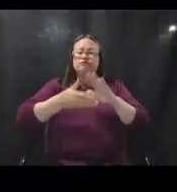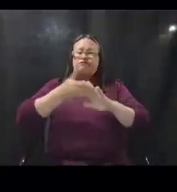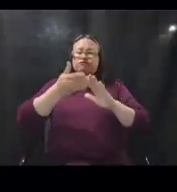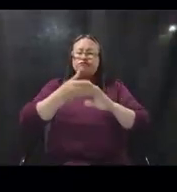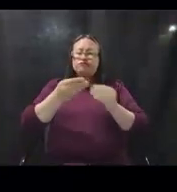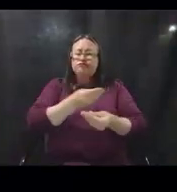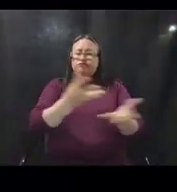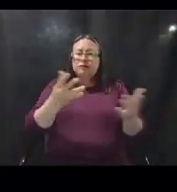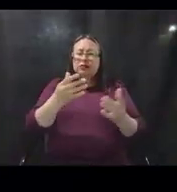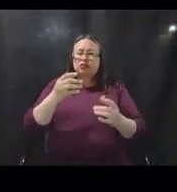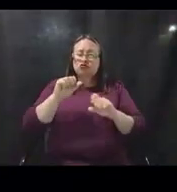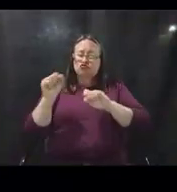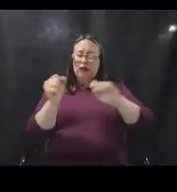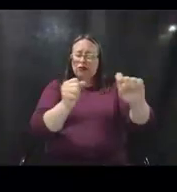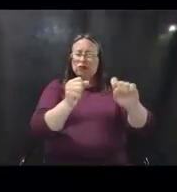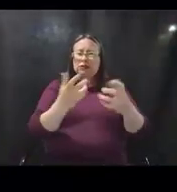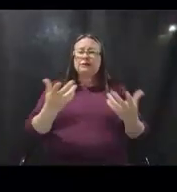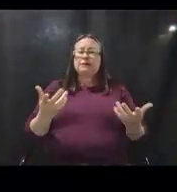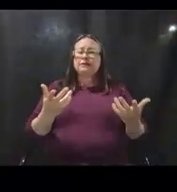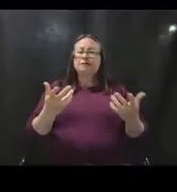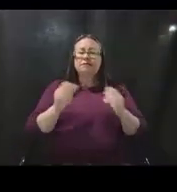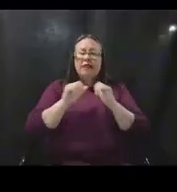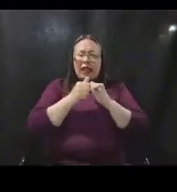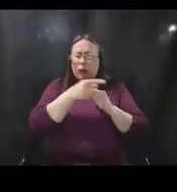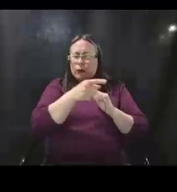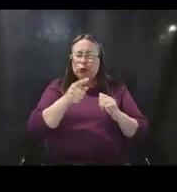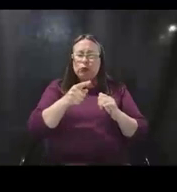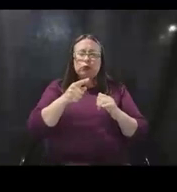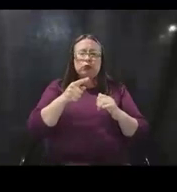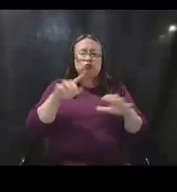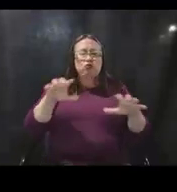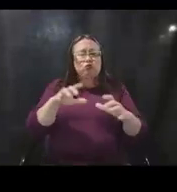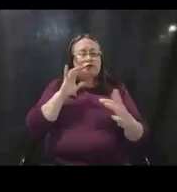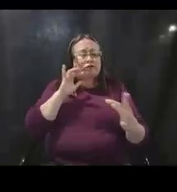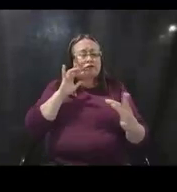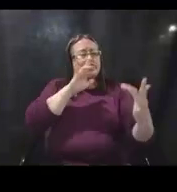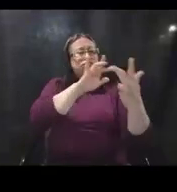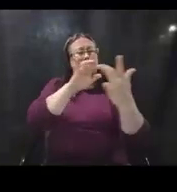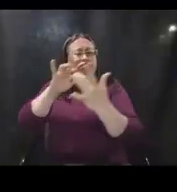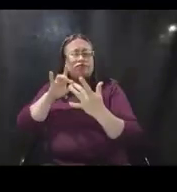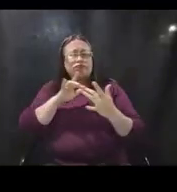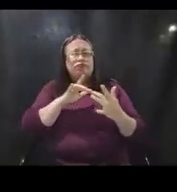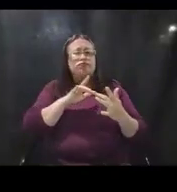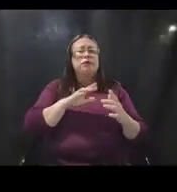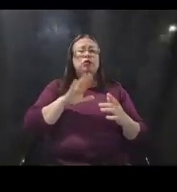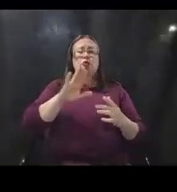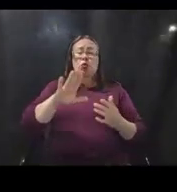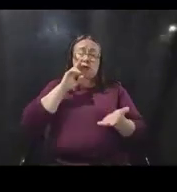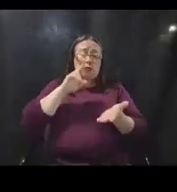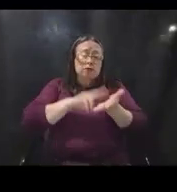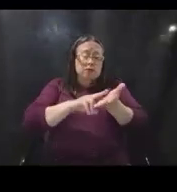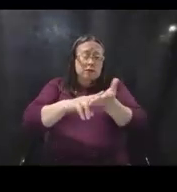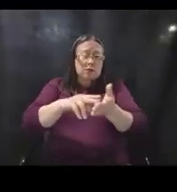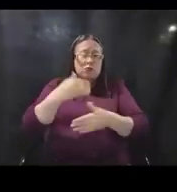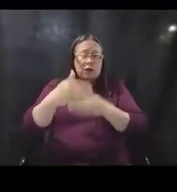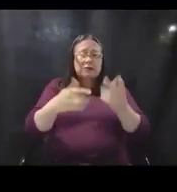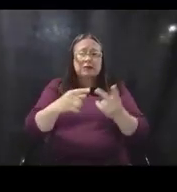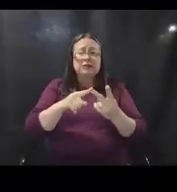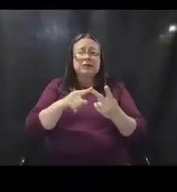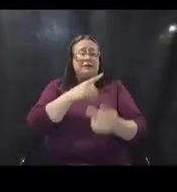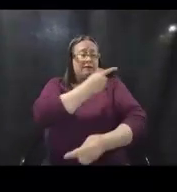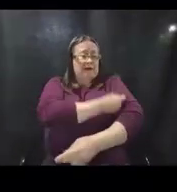how you are conducting outreach and engagement, your registration process, your vaccine site selection